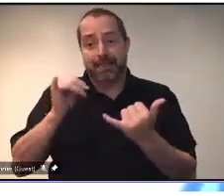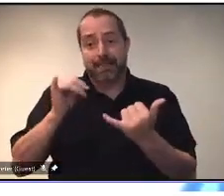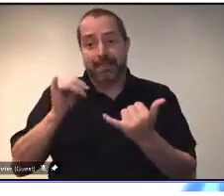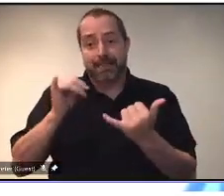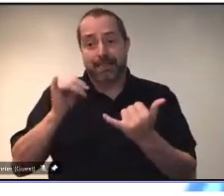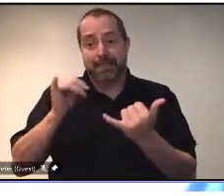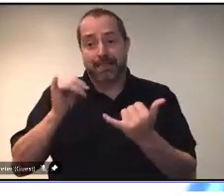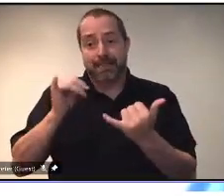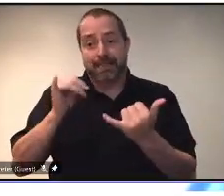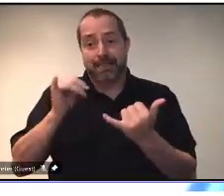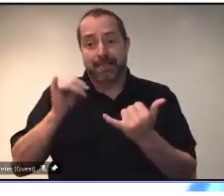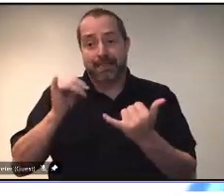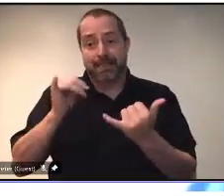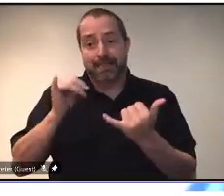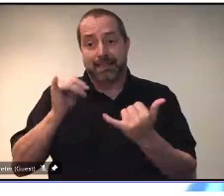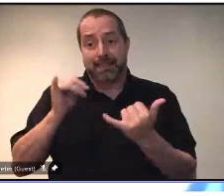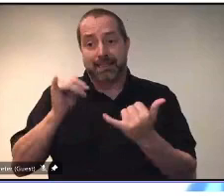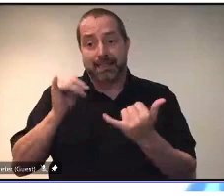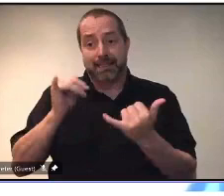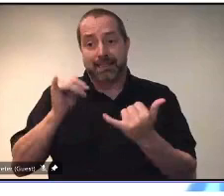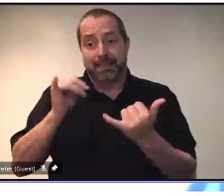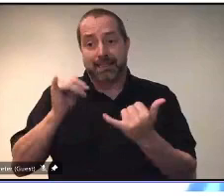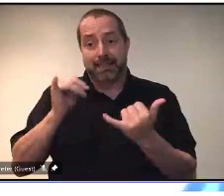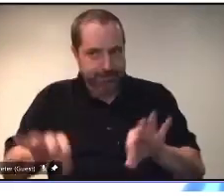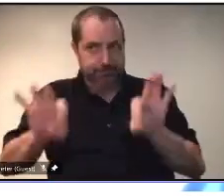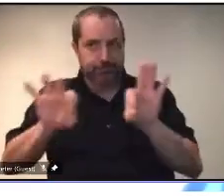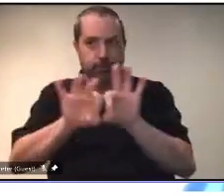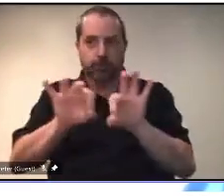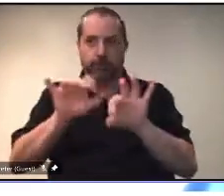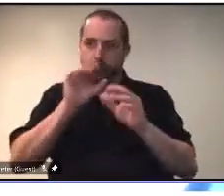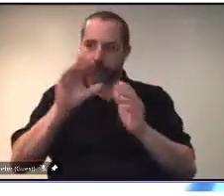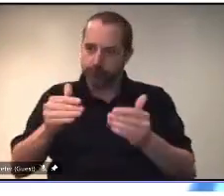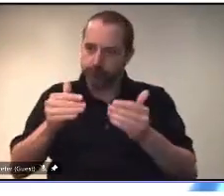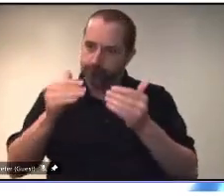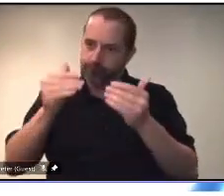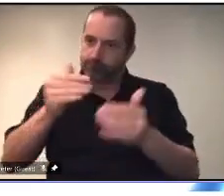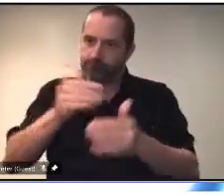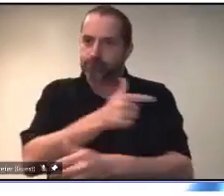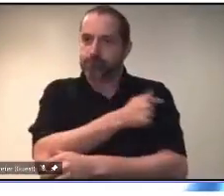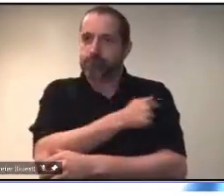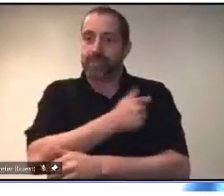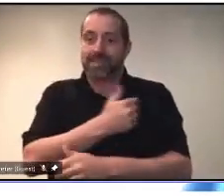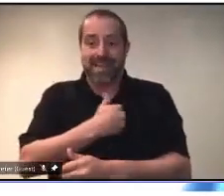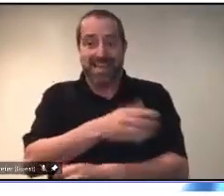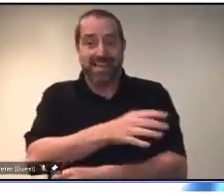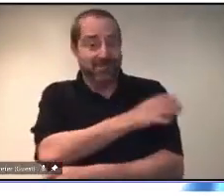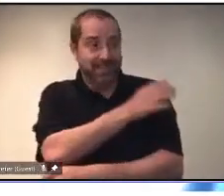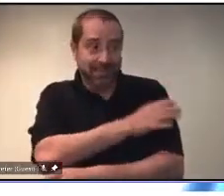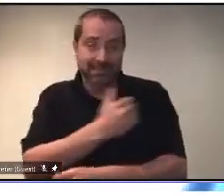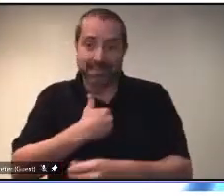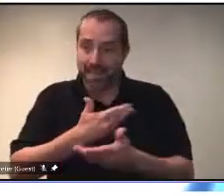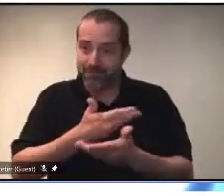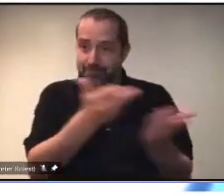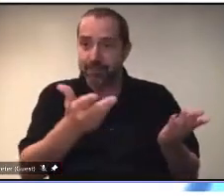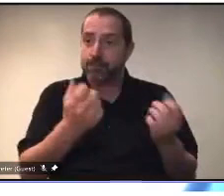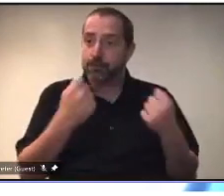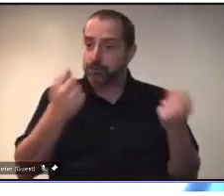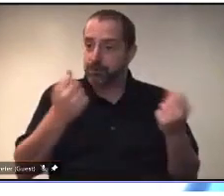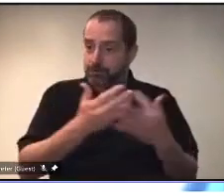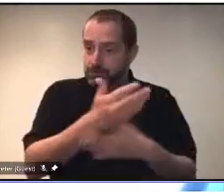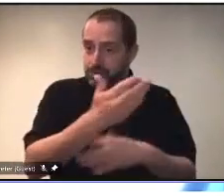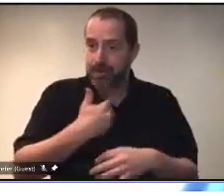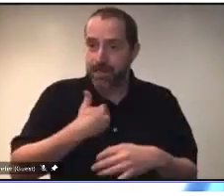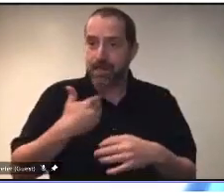it is important. The clinics are convenient, widely available throughout rural areas. It is important to increase